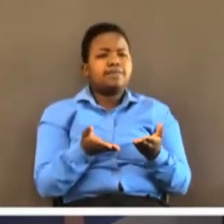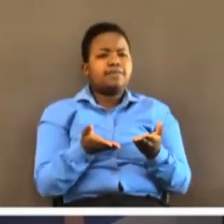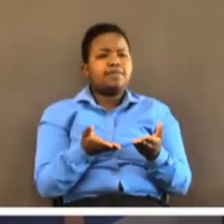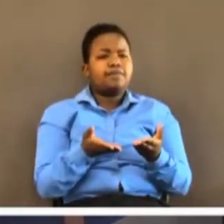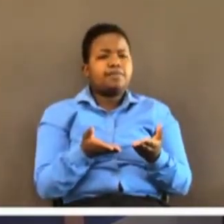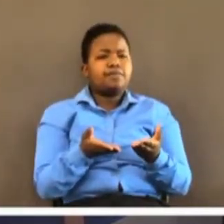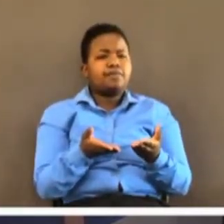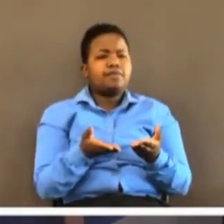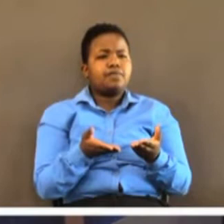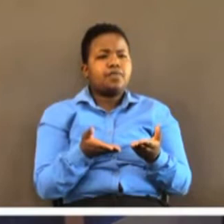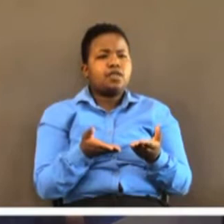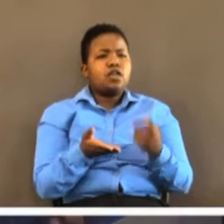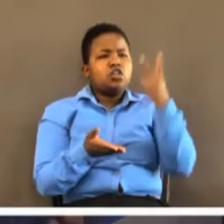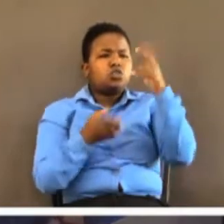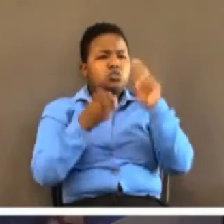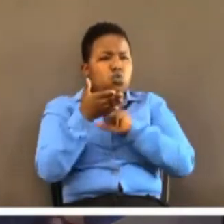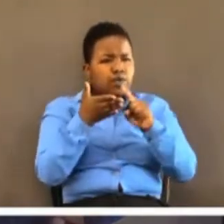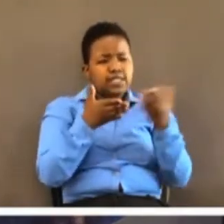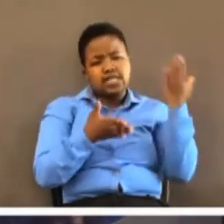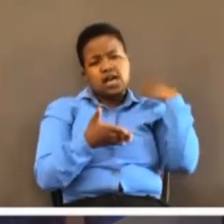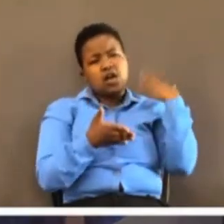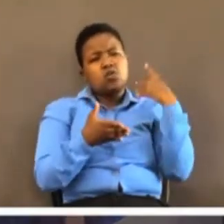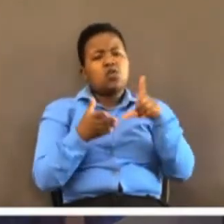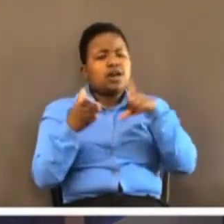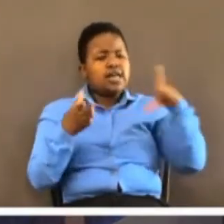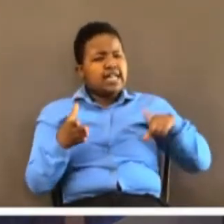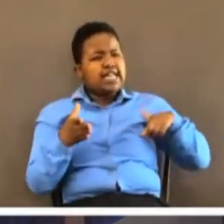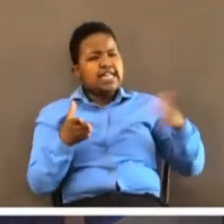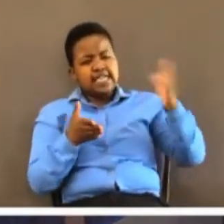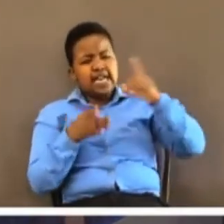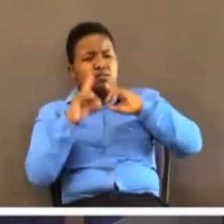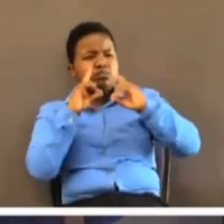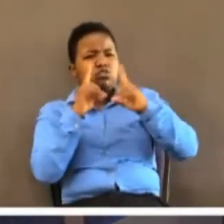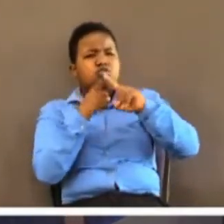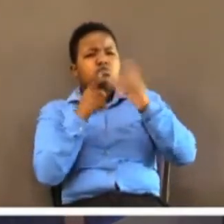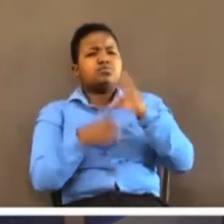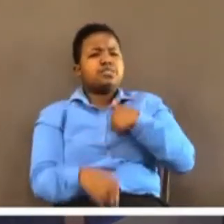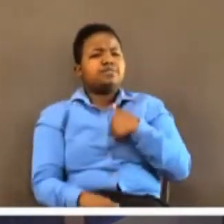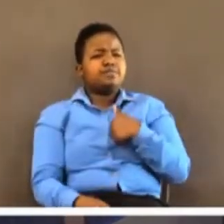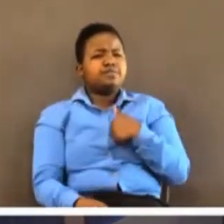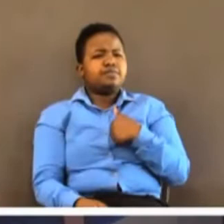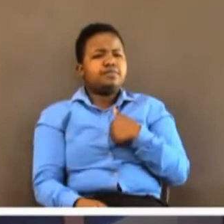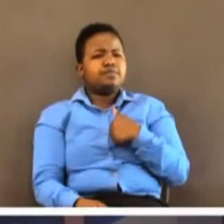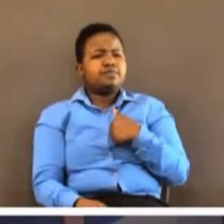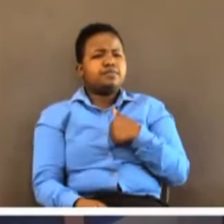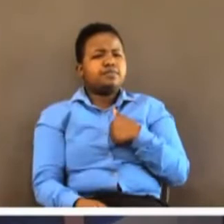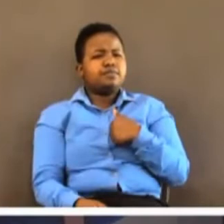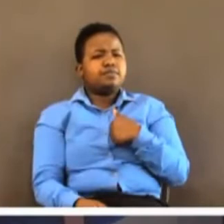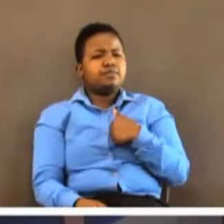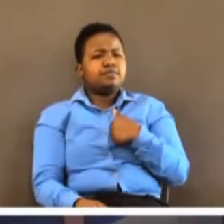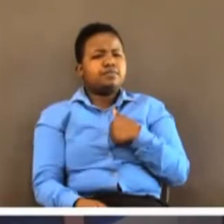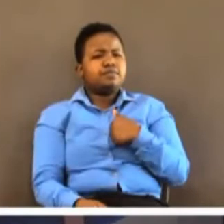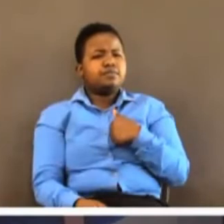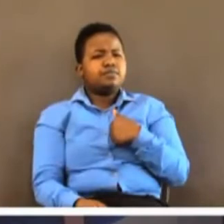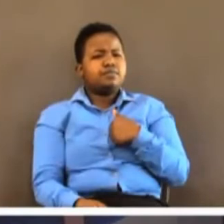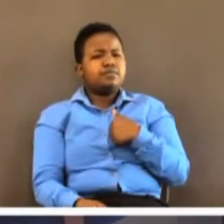Two weeks ago, a dear lady talked to me, and I asked her to permit me to say this, having known I'll be speaking about this.